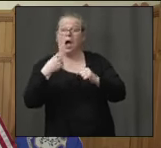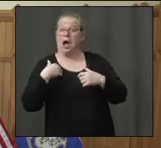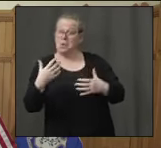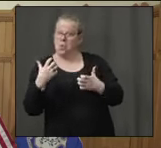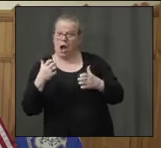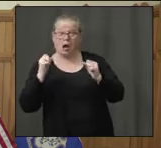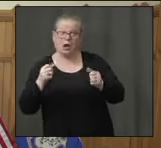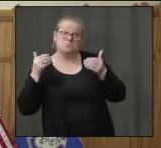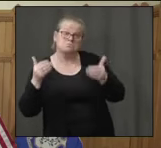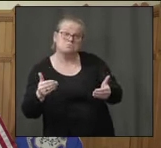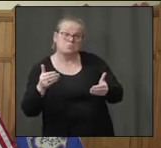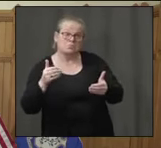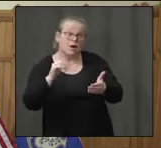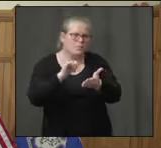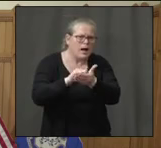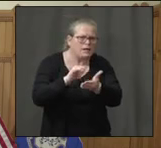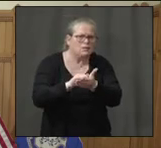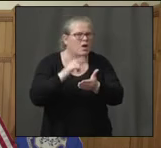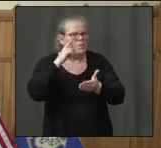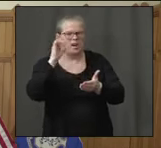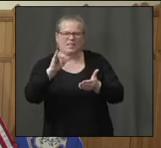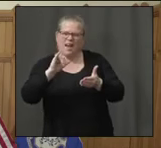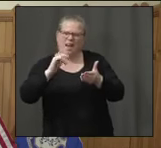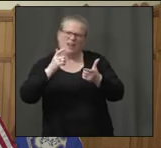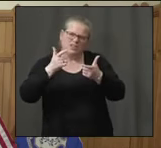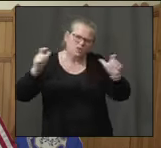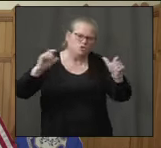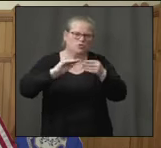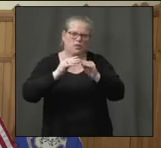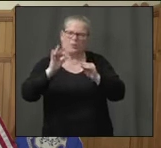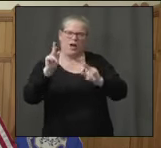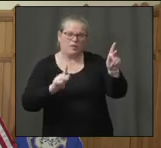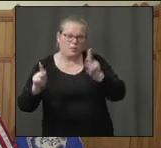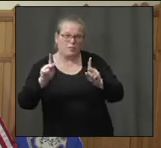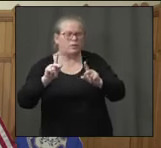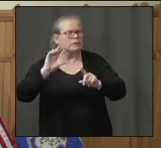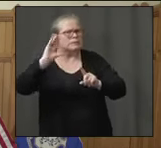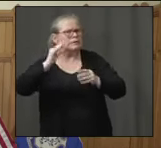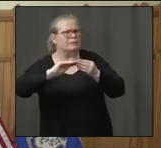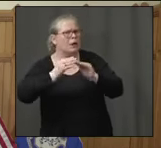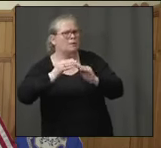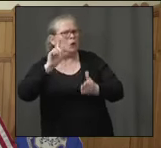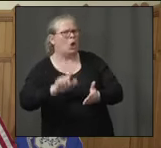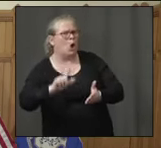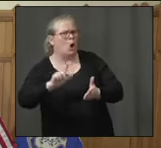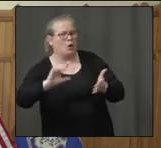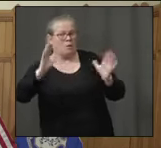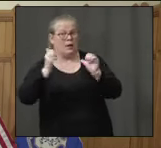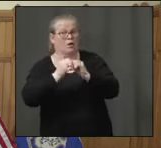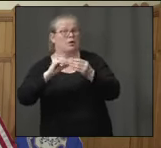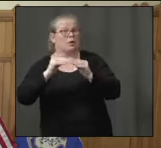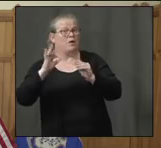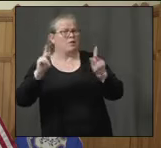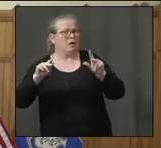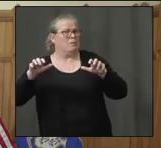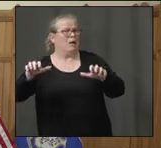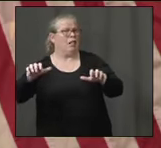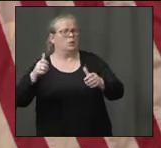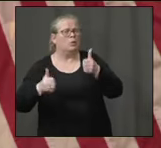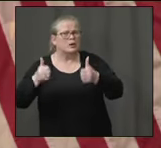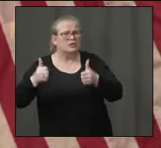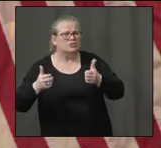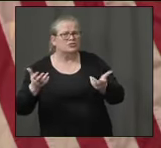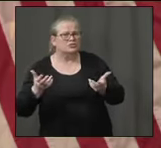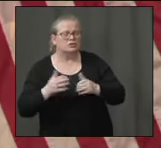numbers are adding up to test a huge amount of people, like hundreds of thousands of people. Or do we need to? Maybe we don't. Well, you need to do both